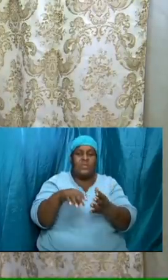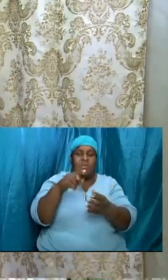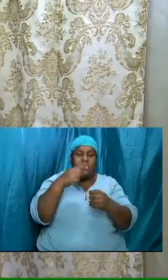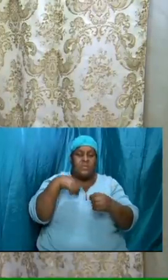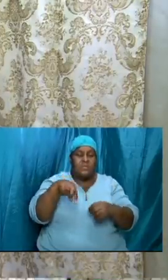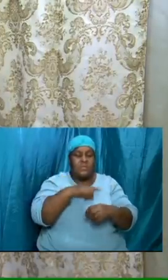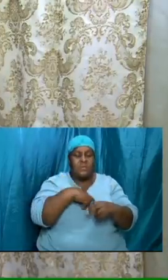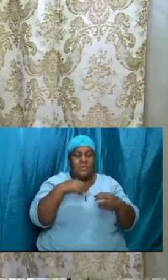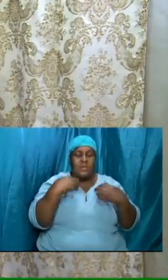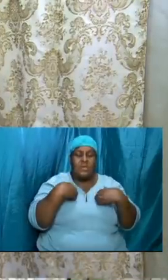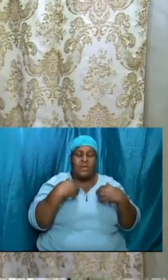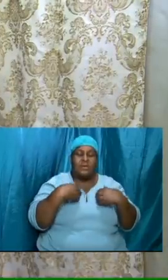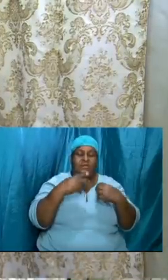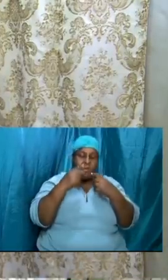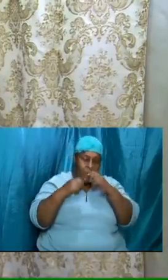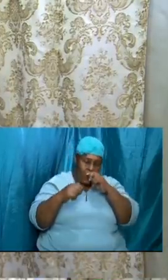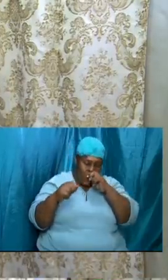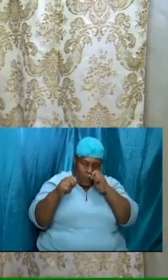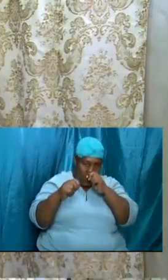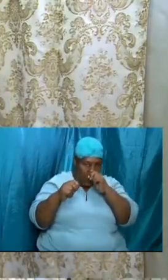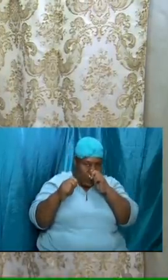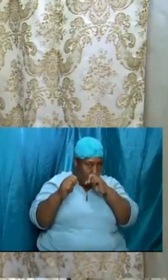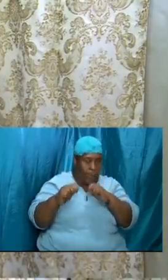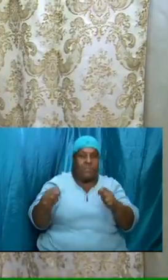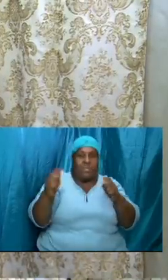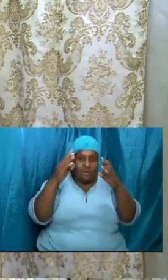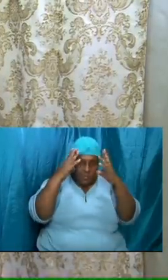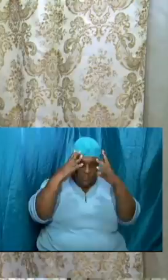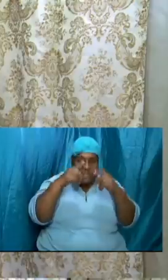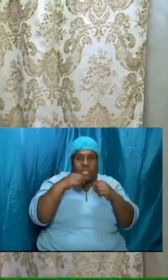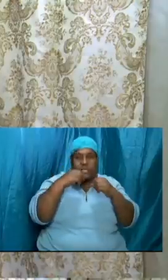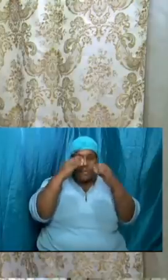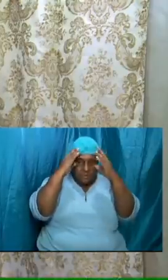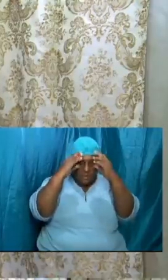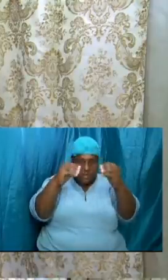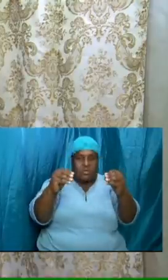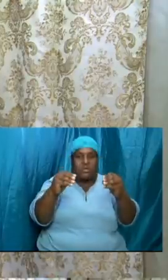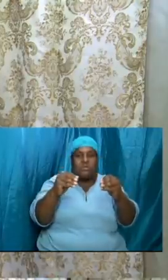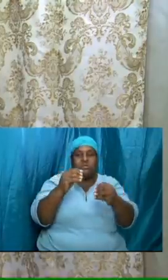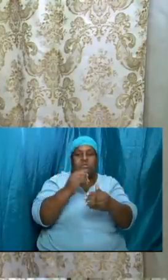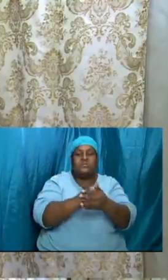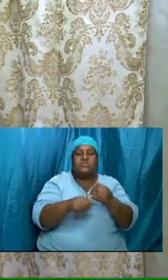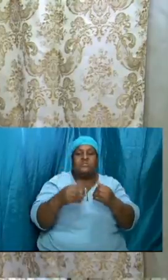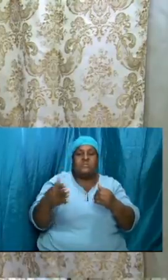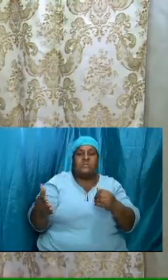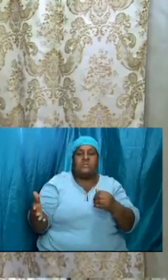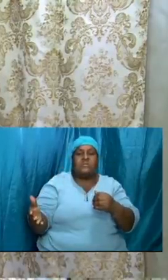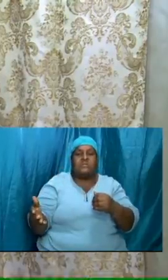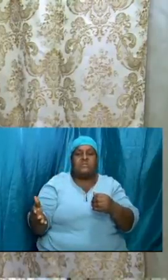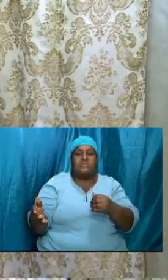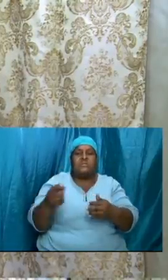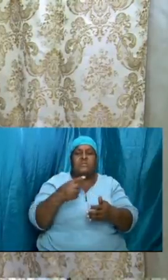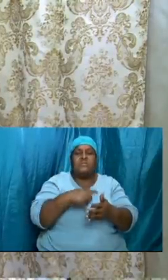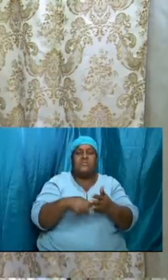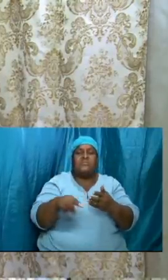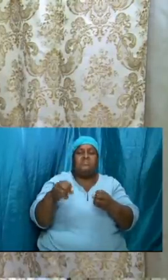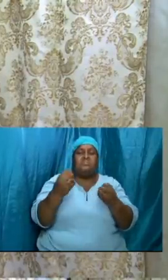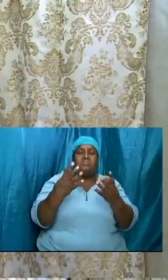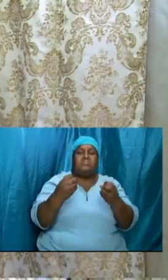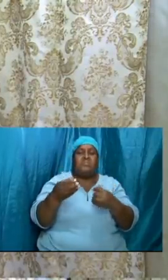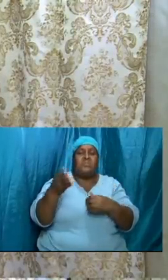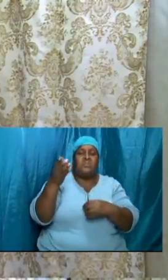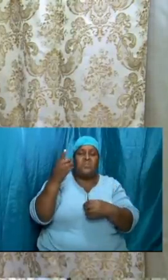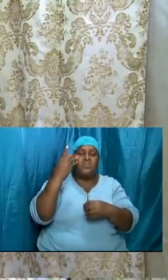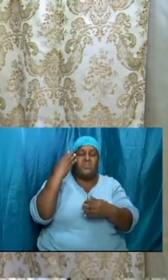last couple of weeks going through some matters and issues relating